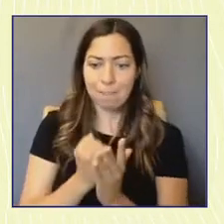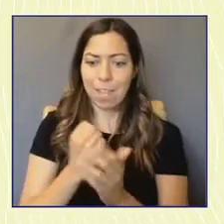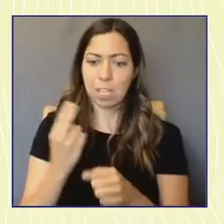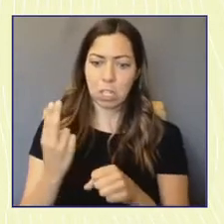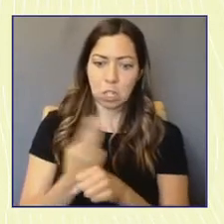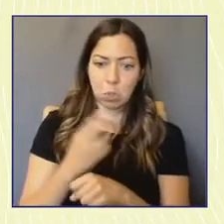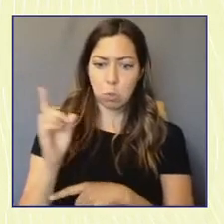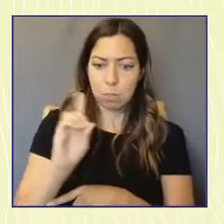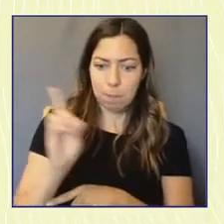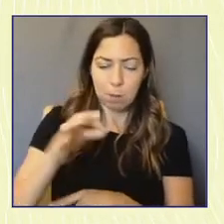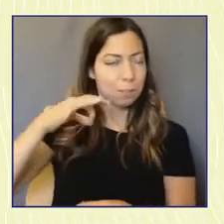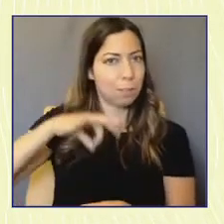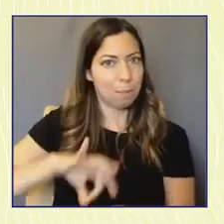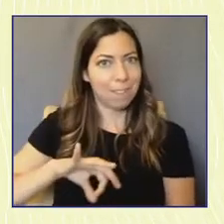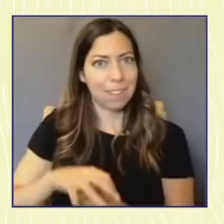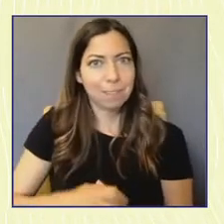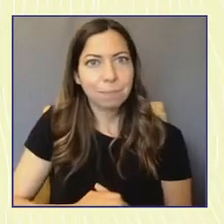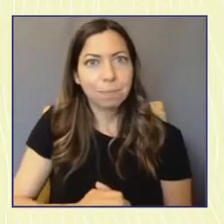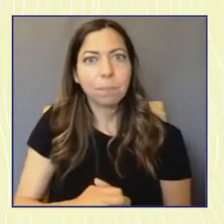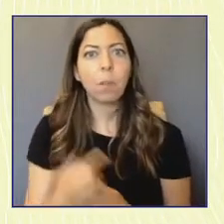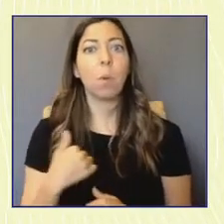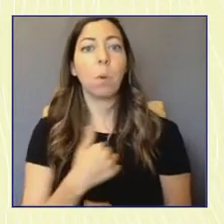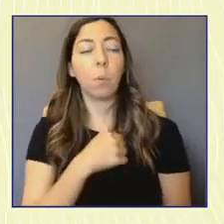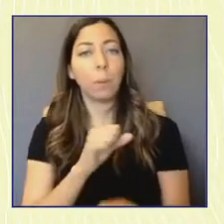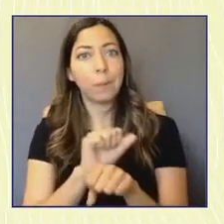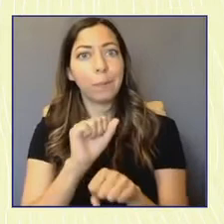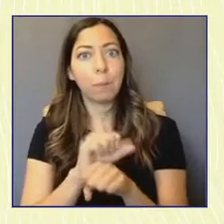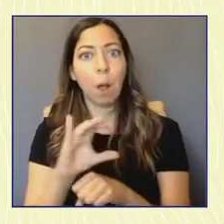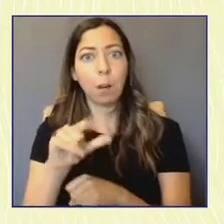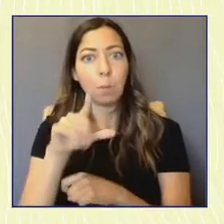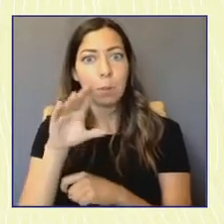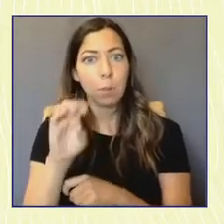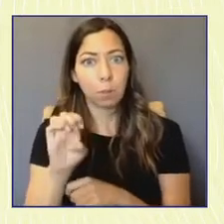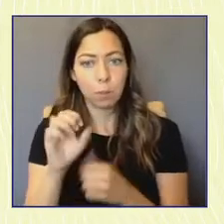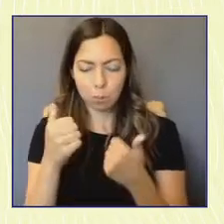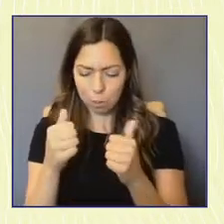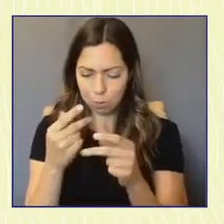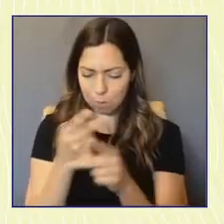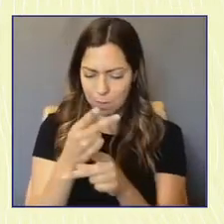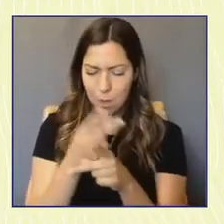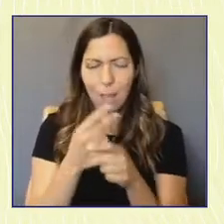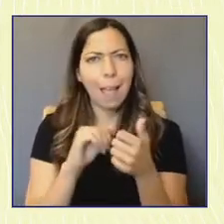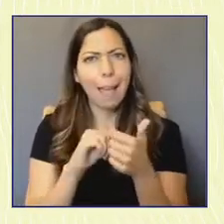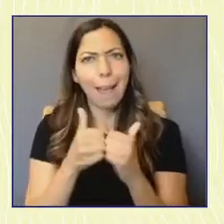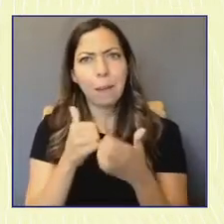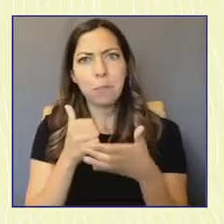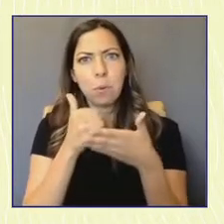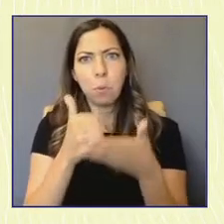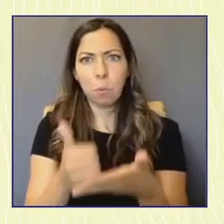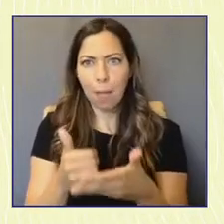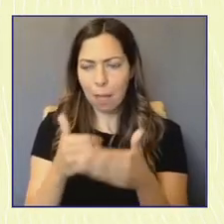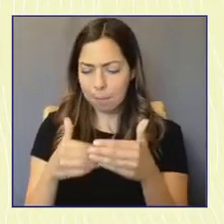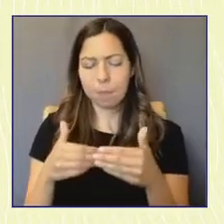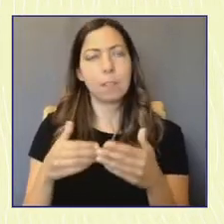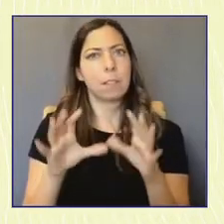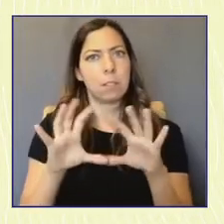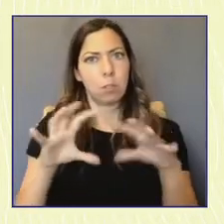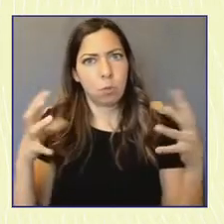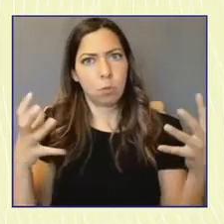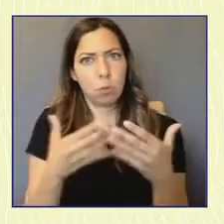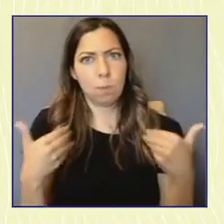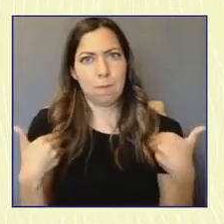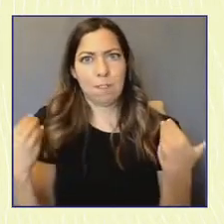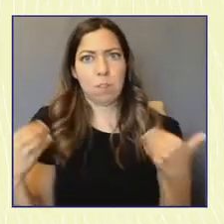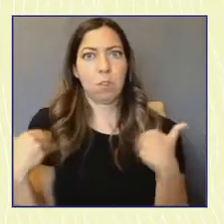time working with closely with circle to better understand, which is how do you help this next generation of Americans grow